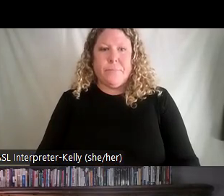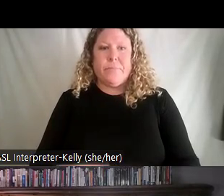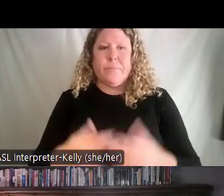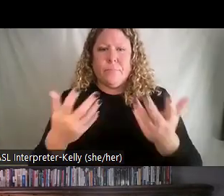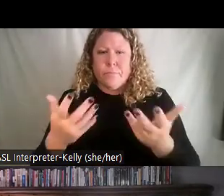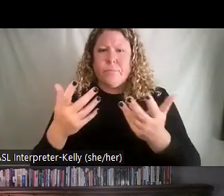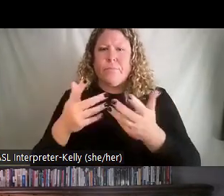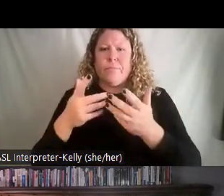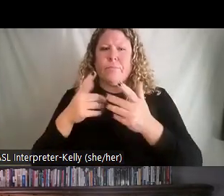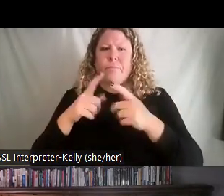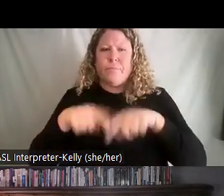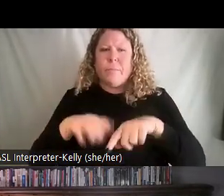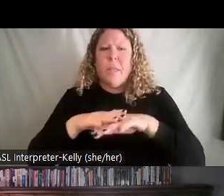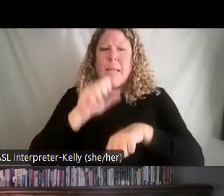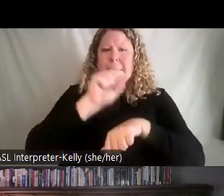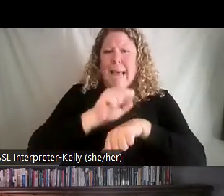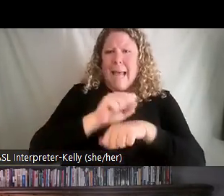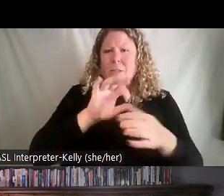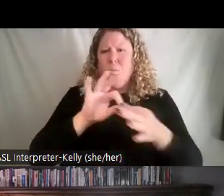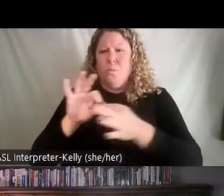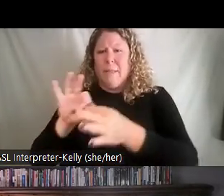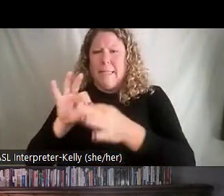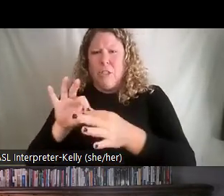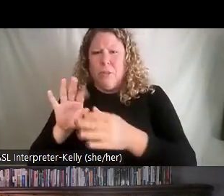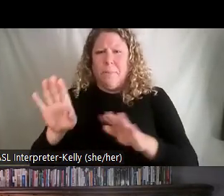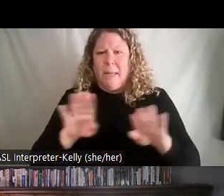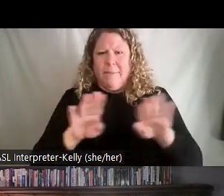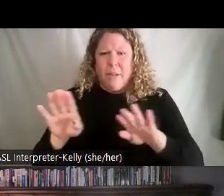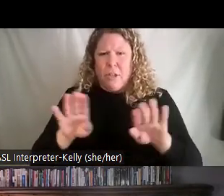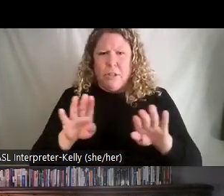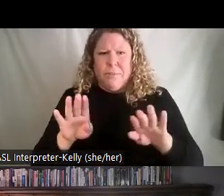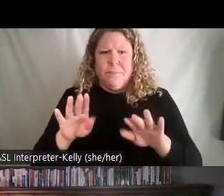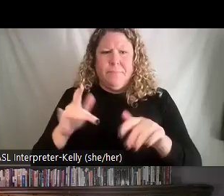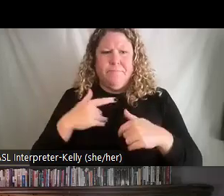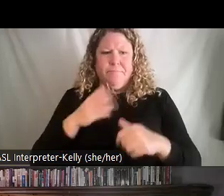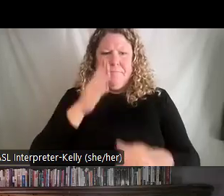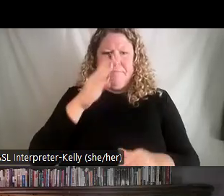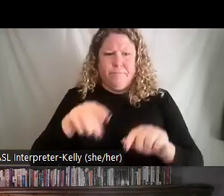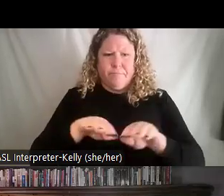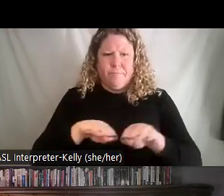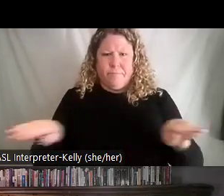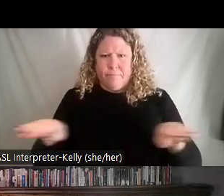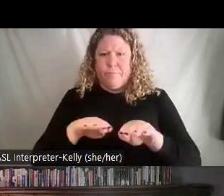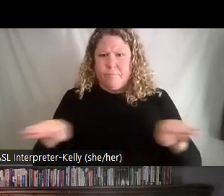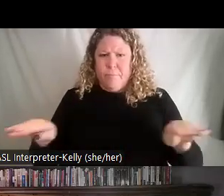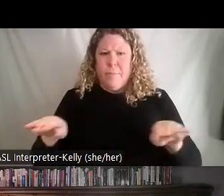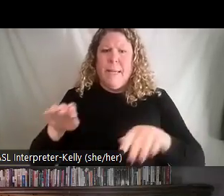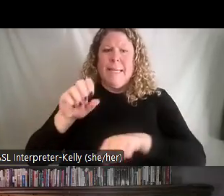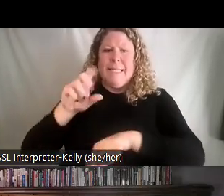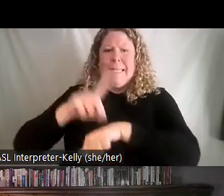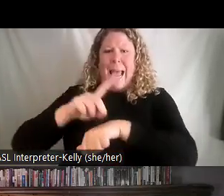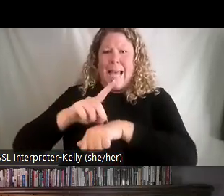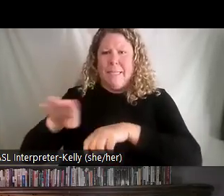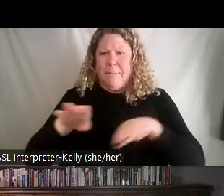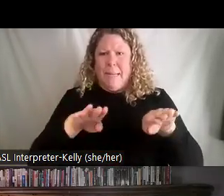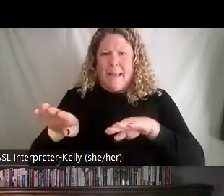And they're separated into a couple of dimensions. So, from kind of an x-y axis. X-axis is about task behavior. This is